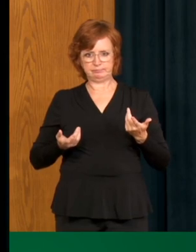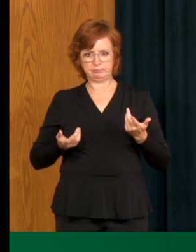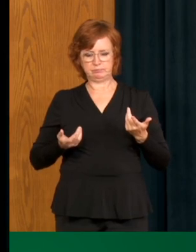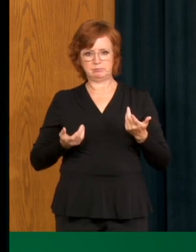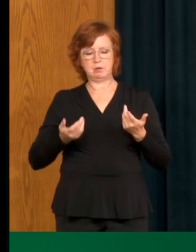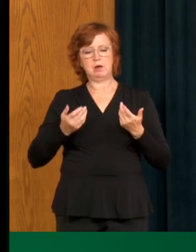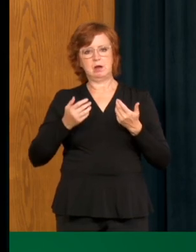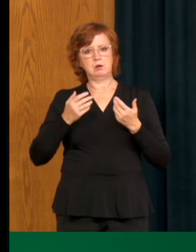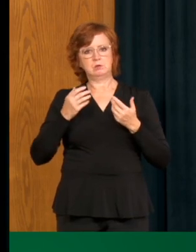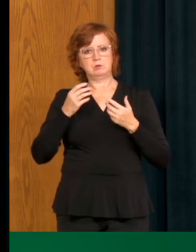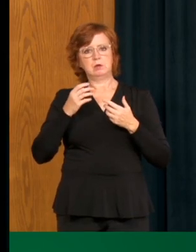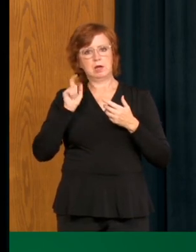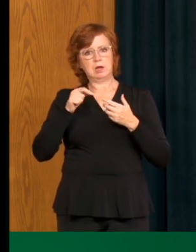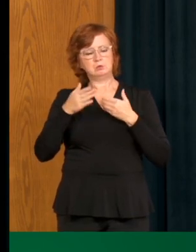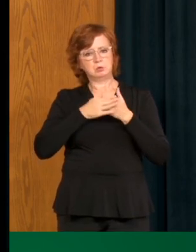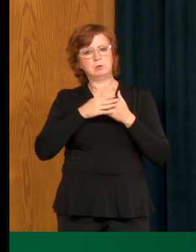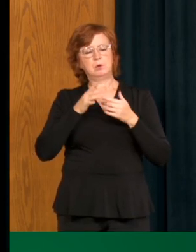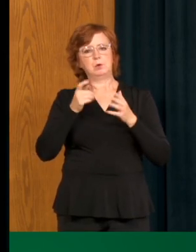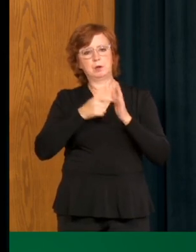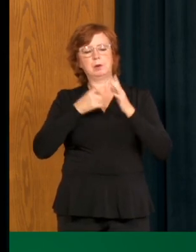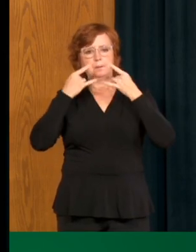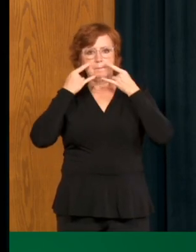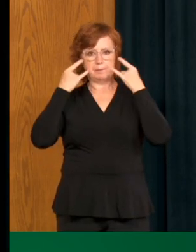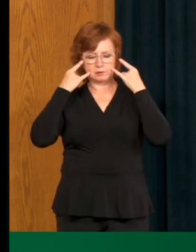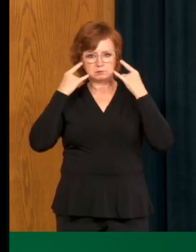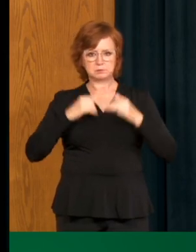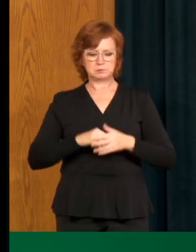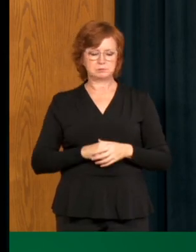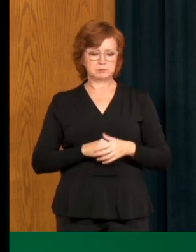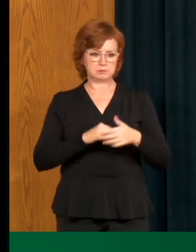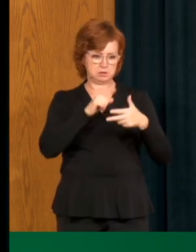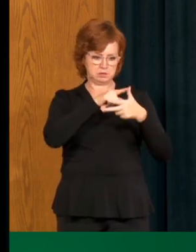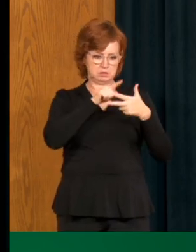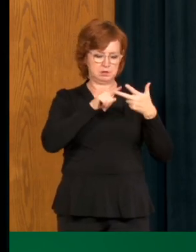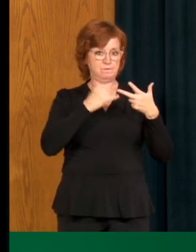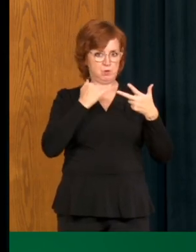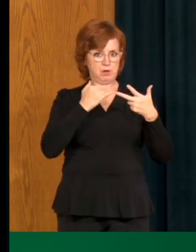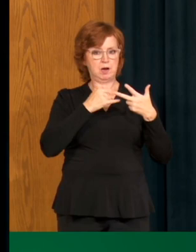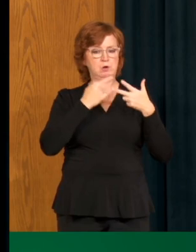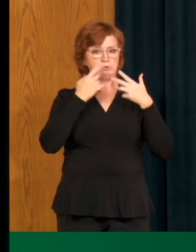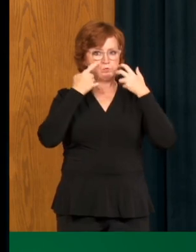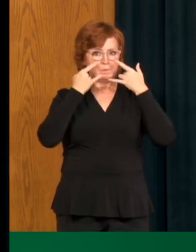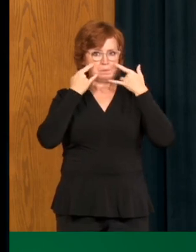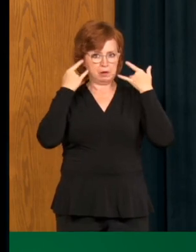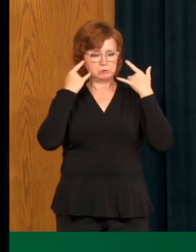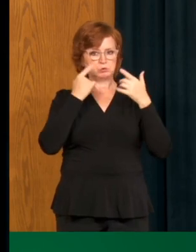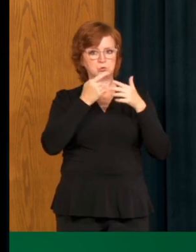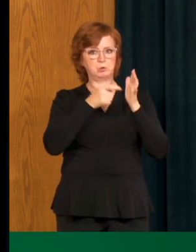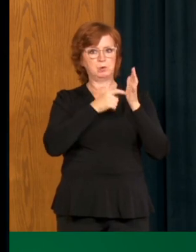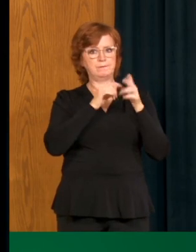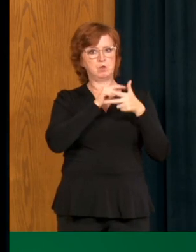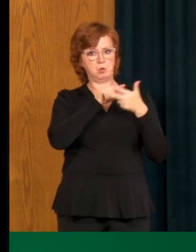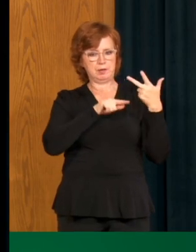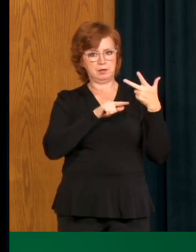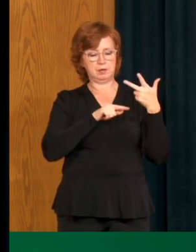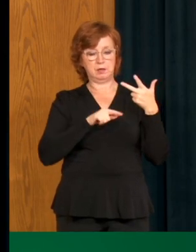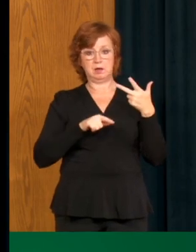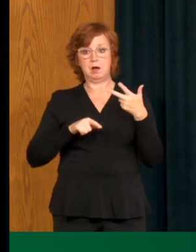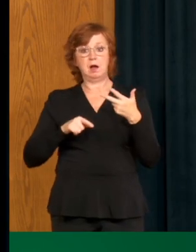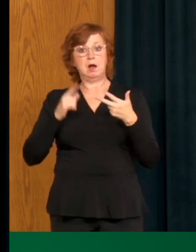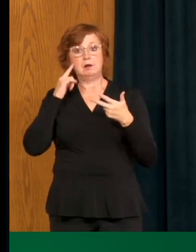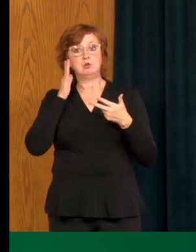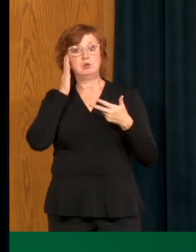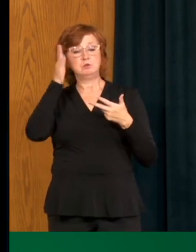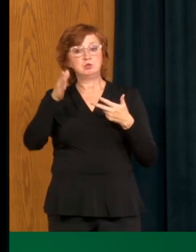um, or it may expand by the region, depending on the situation. Every, uh, situation is a little different. As we see, um, outbreaks,